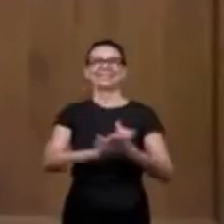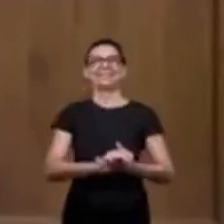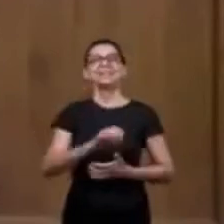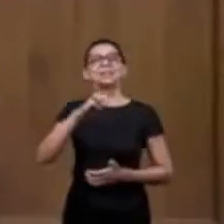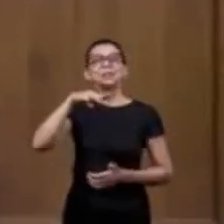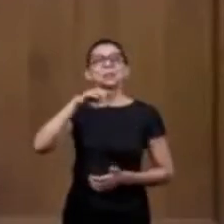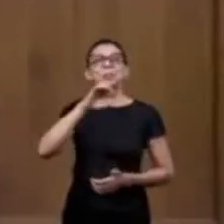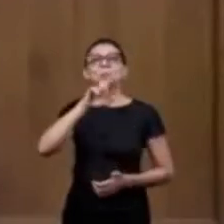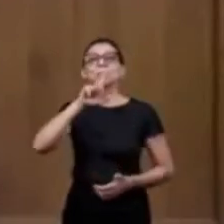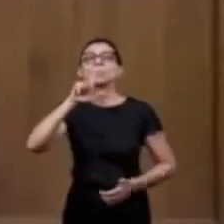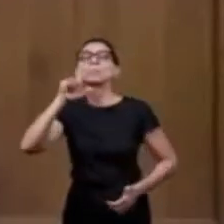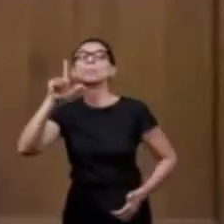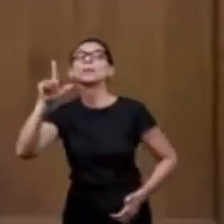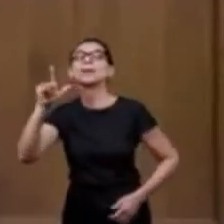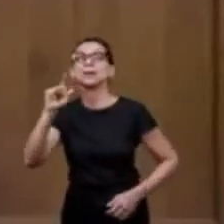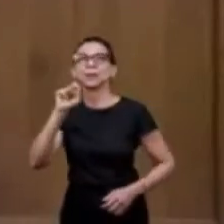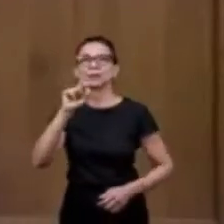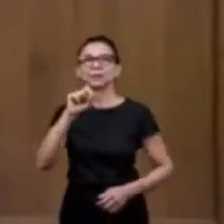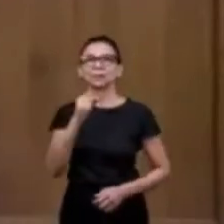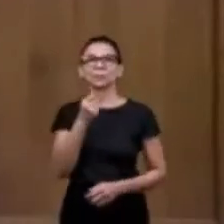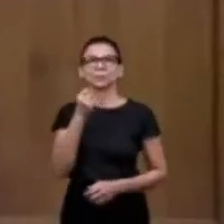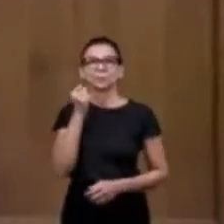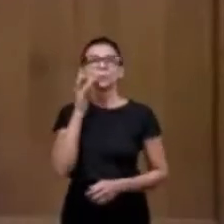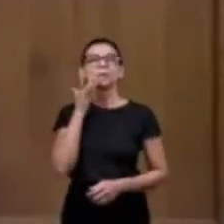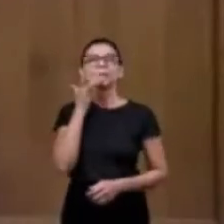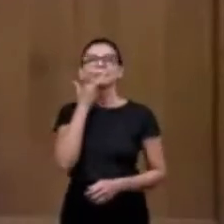honey honey speaks of what